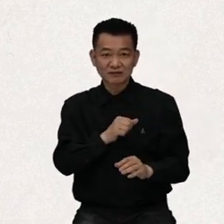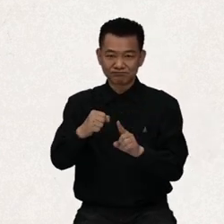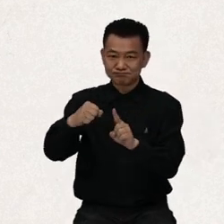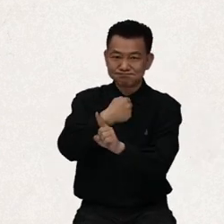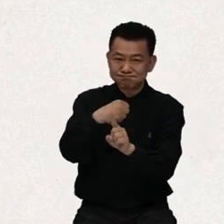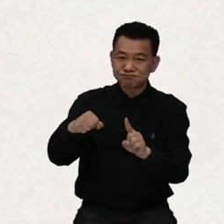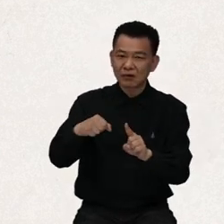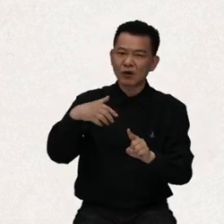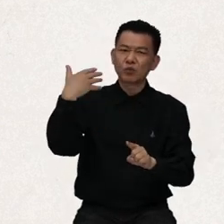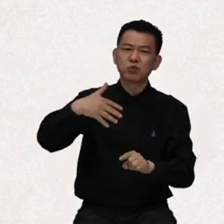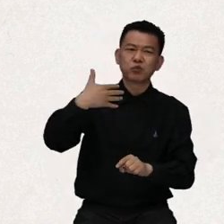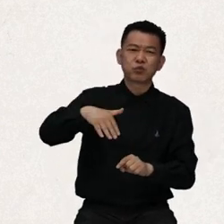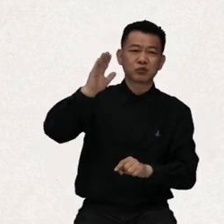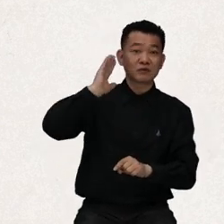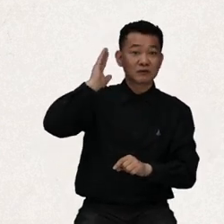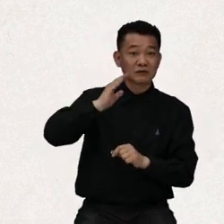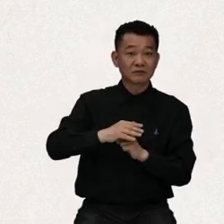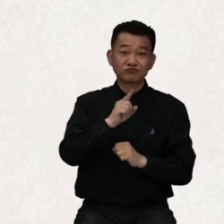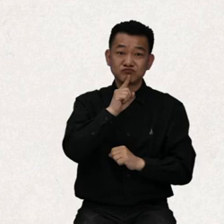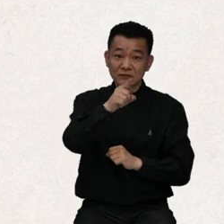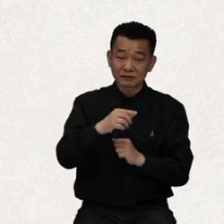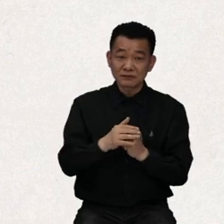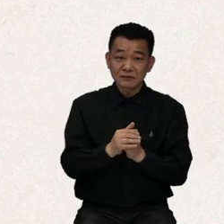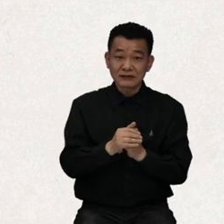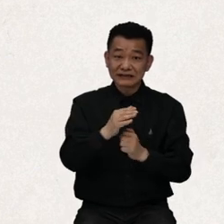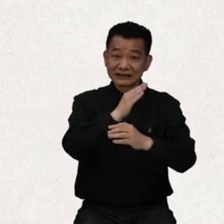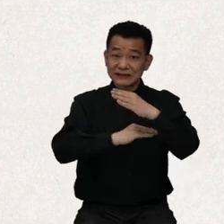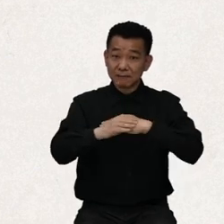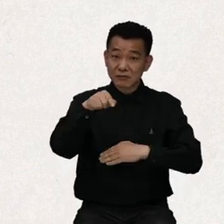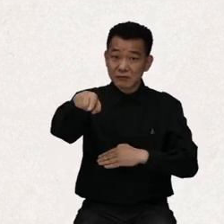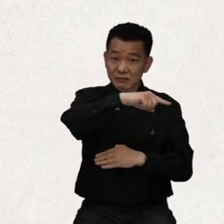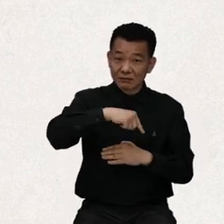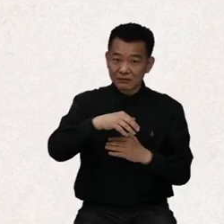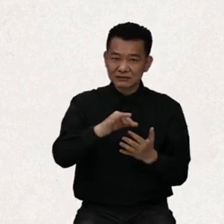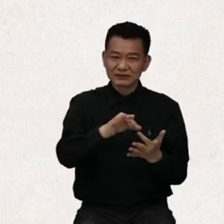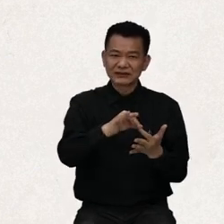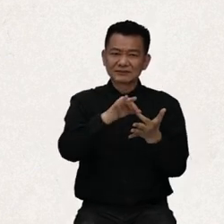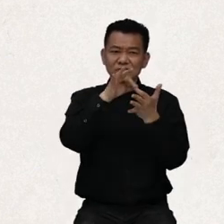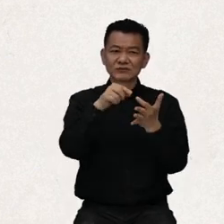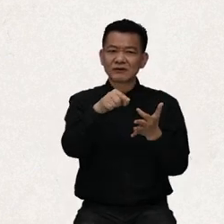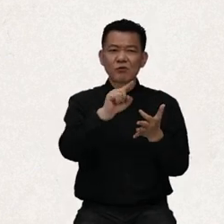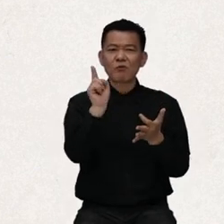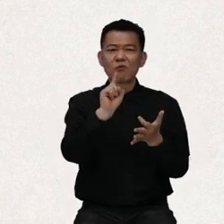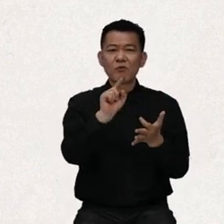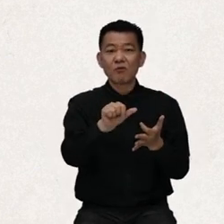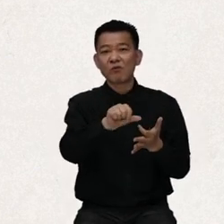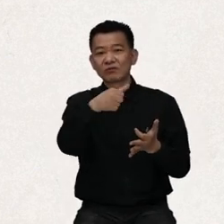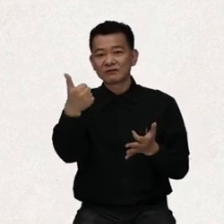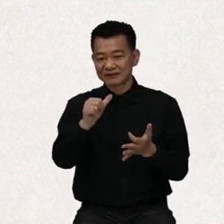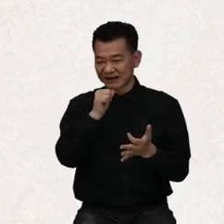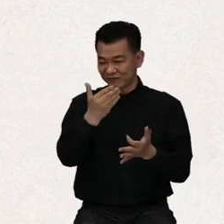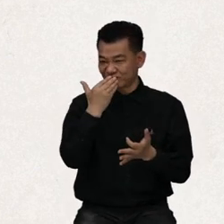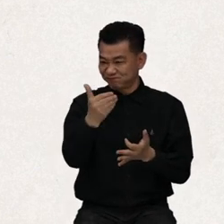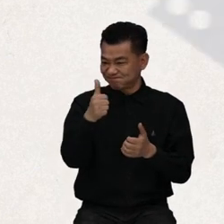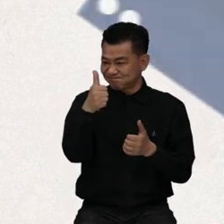them. As persons with disabilities were treated unfavorably just because of having disabilities.